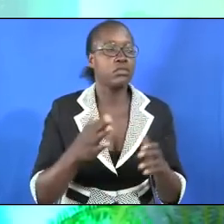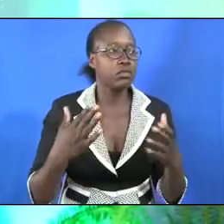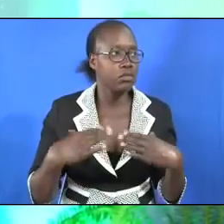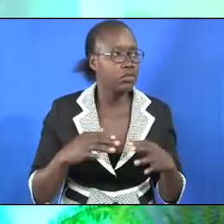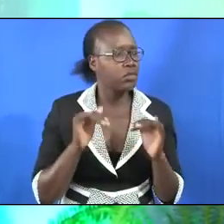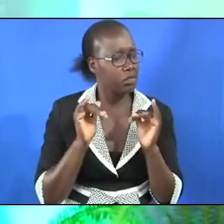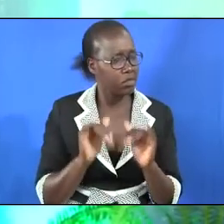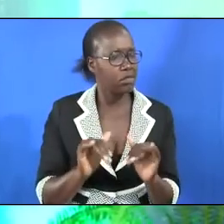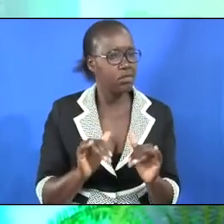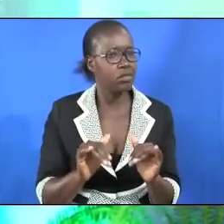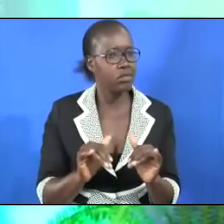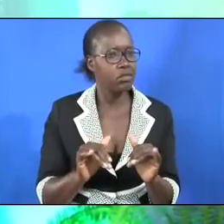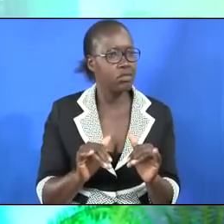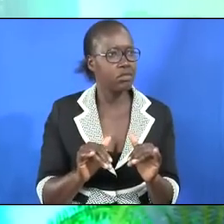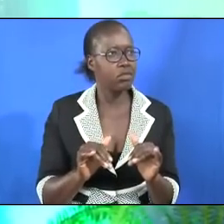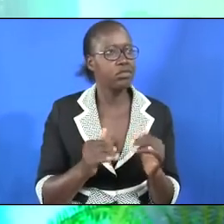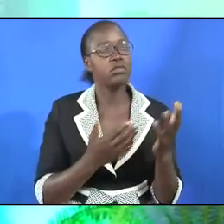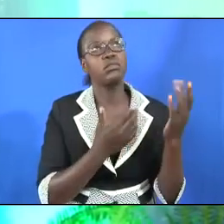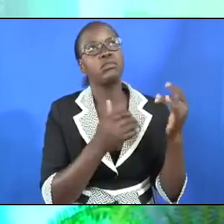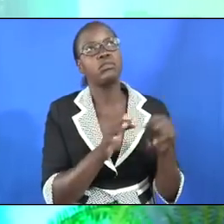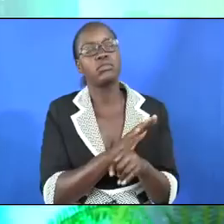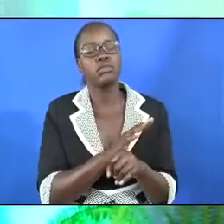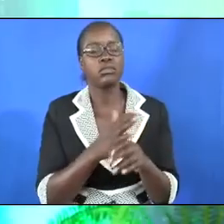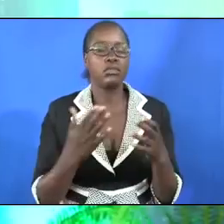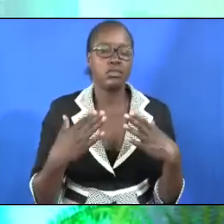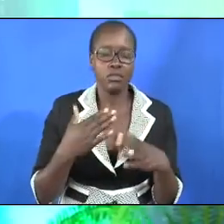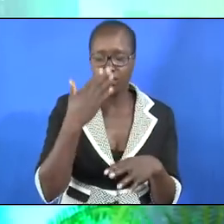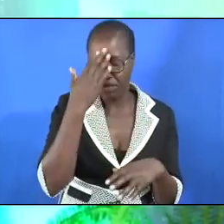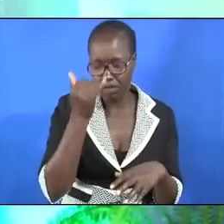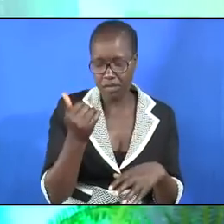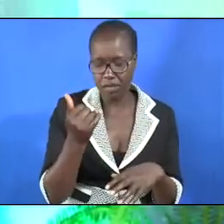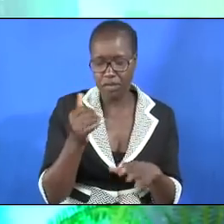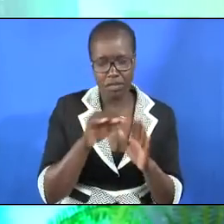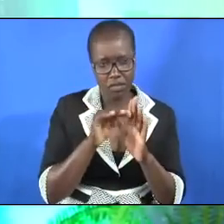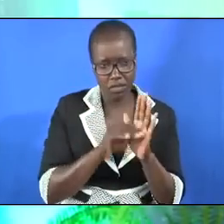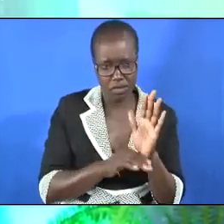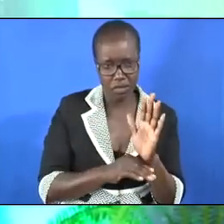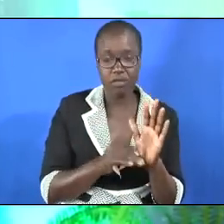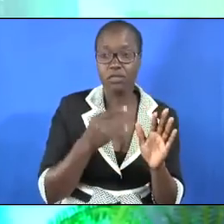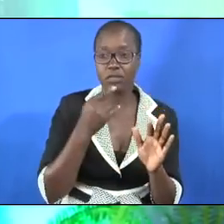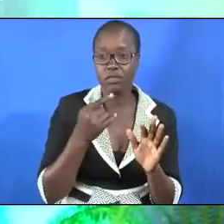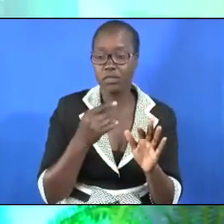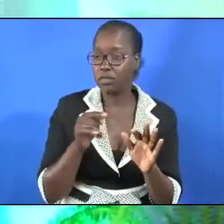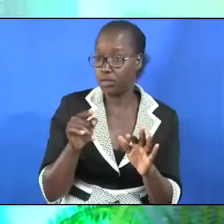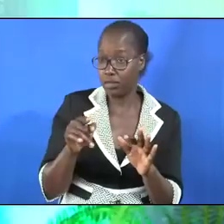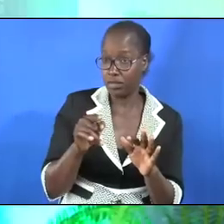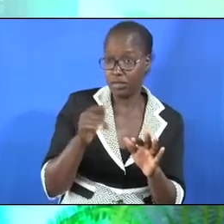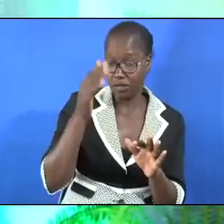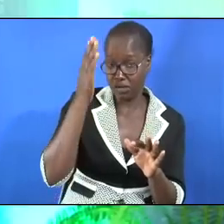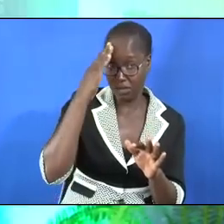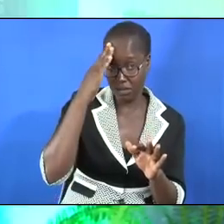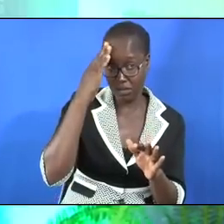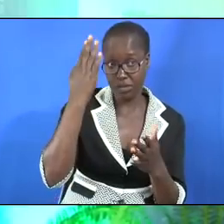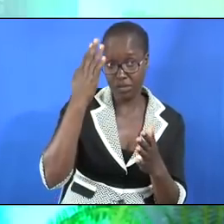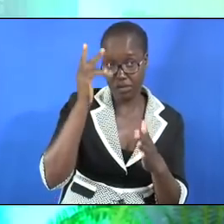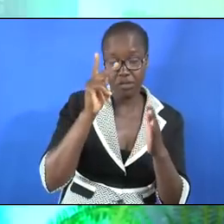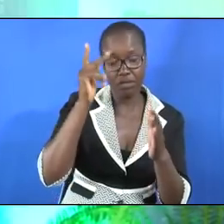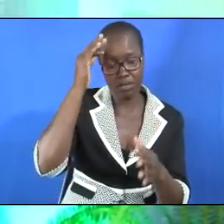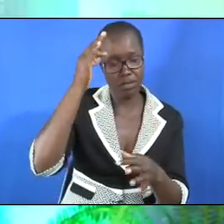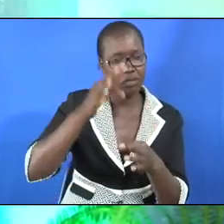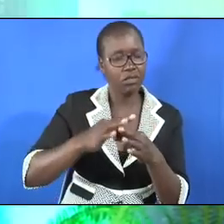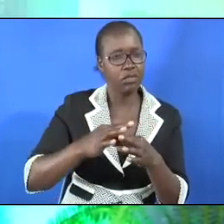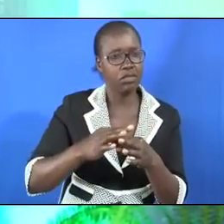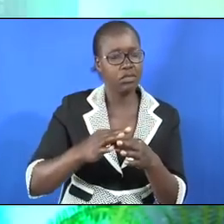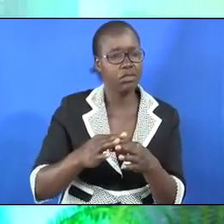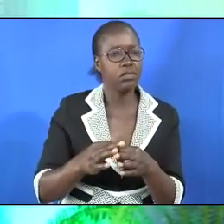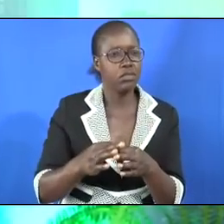they remain to be a hopeful people because in her statement she says you will probably think having been